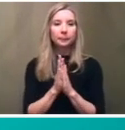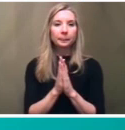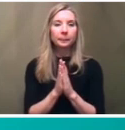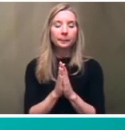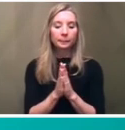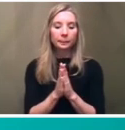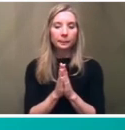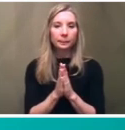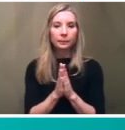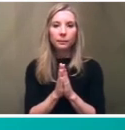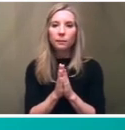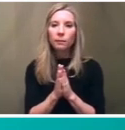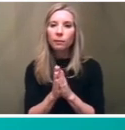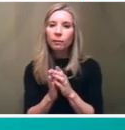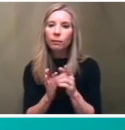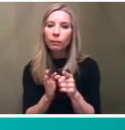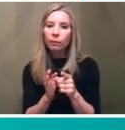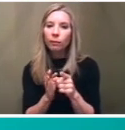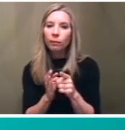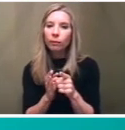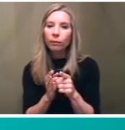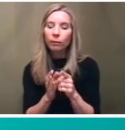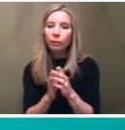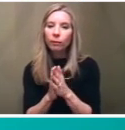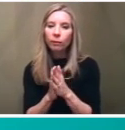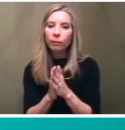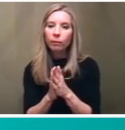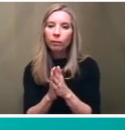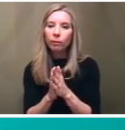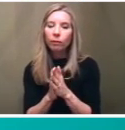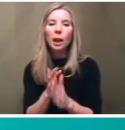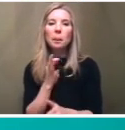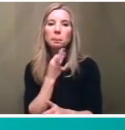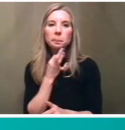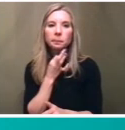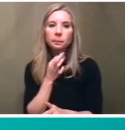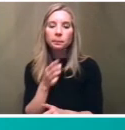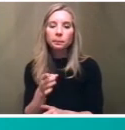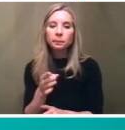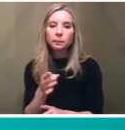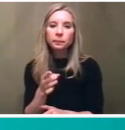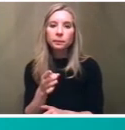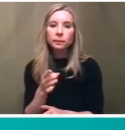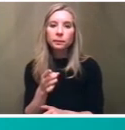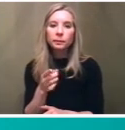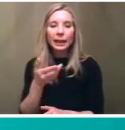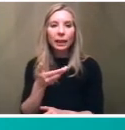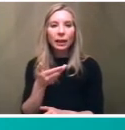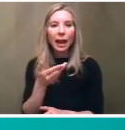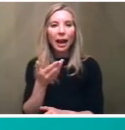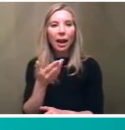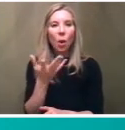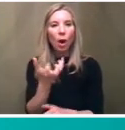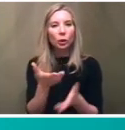are we asking i'll um take the uh prerogative and uh introduce a question also in